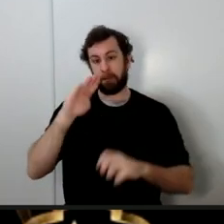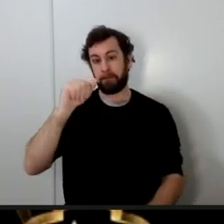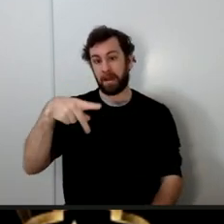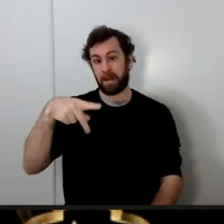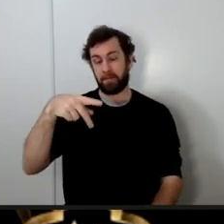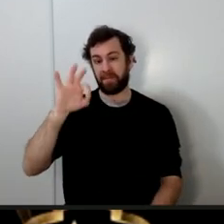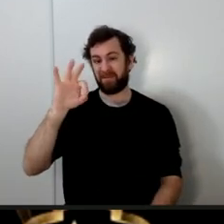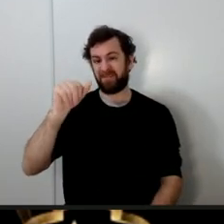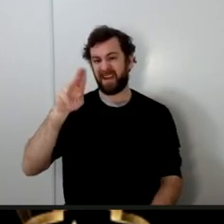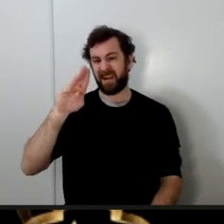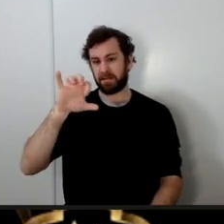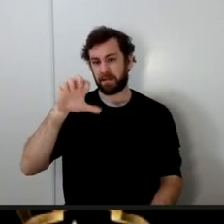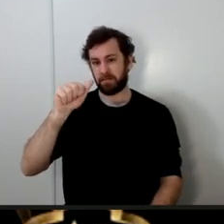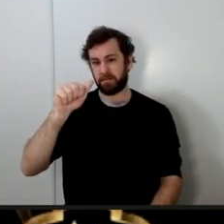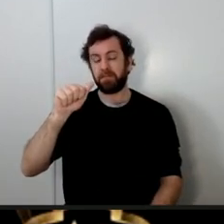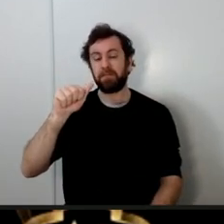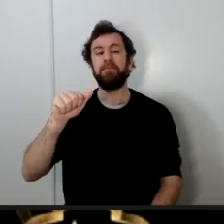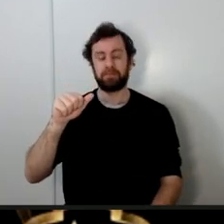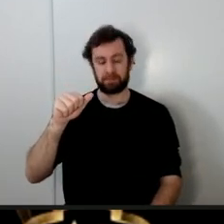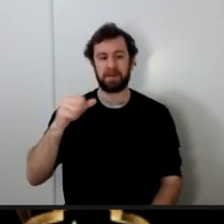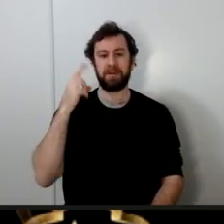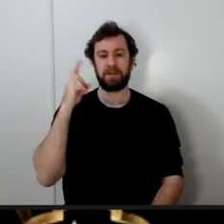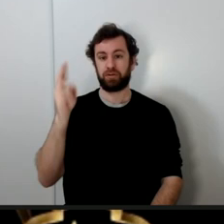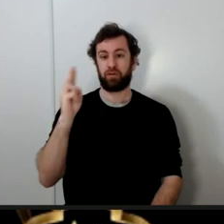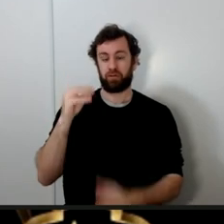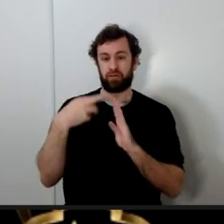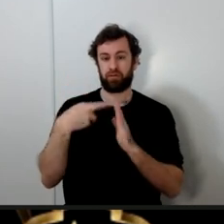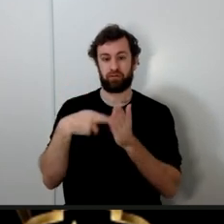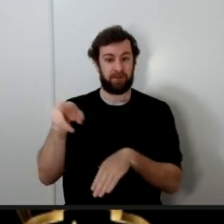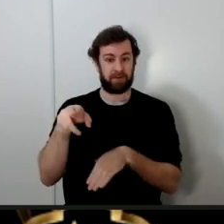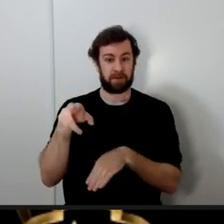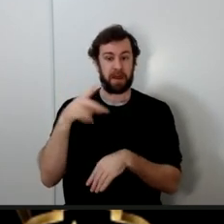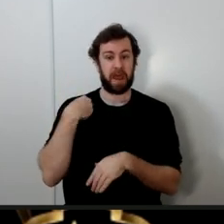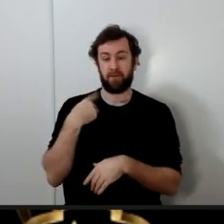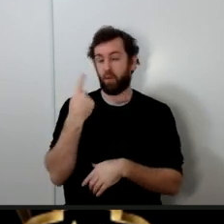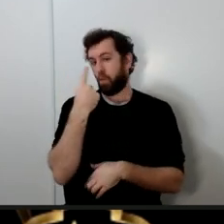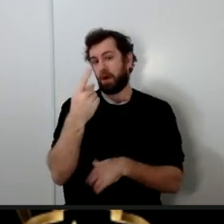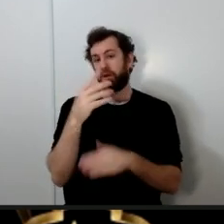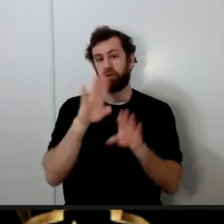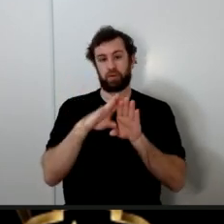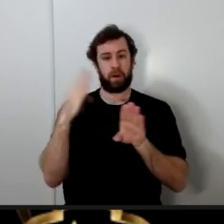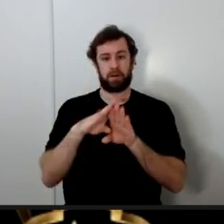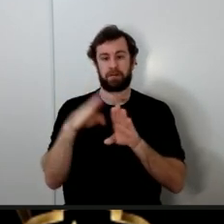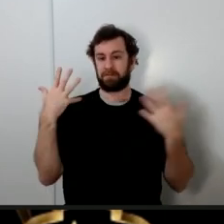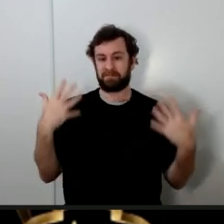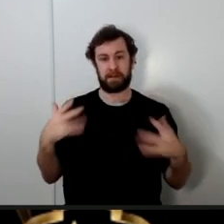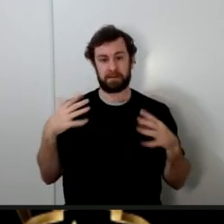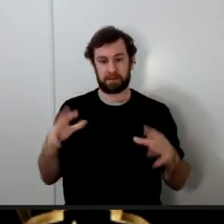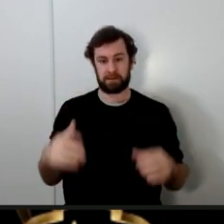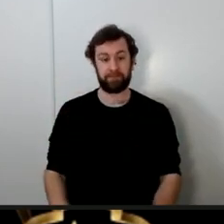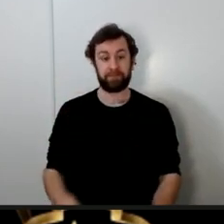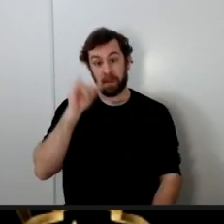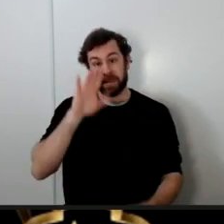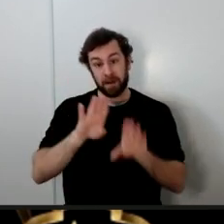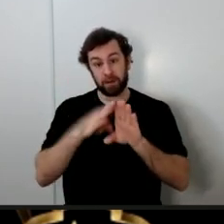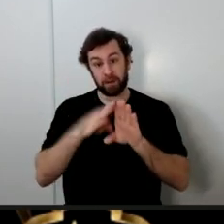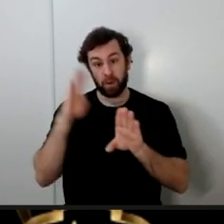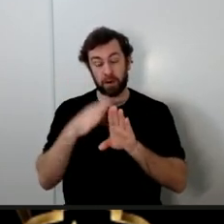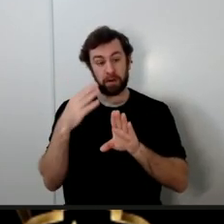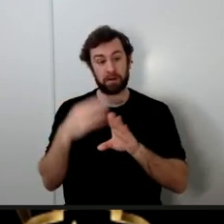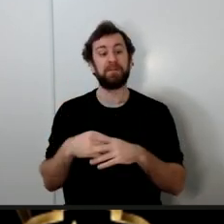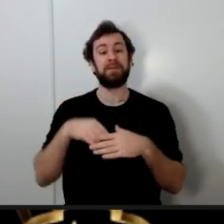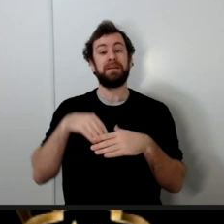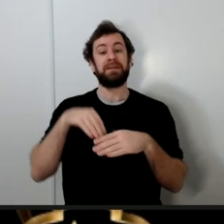references indicate it had only one door and that door opened into the